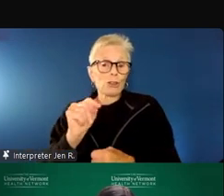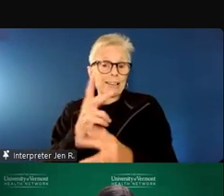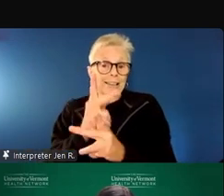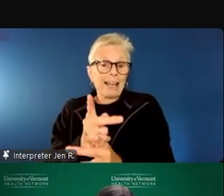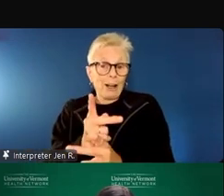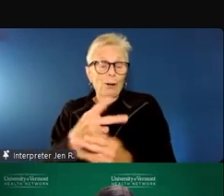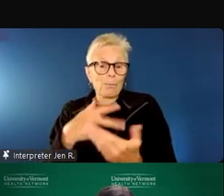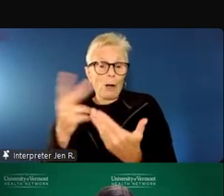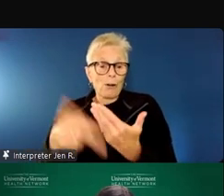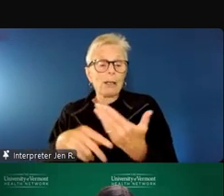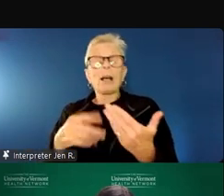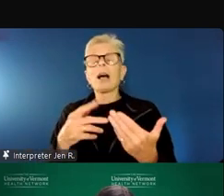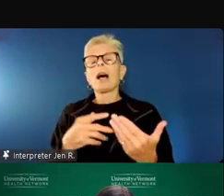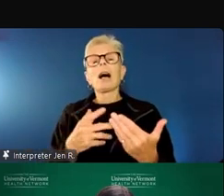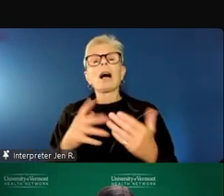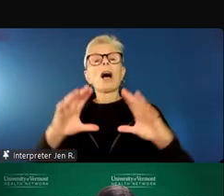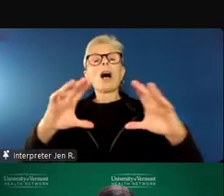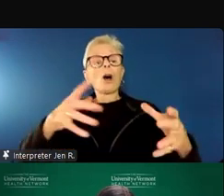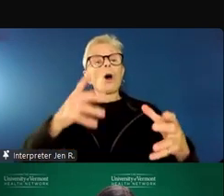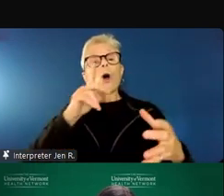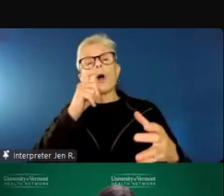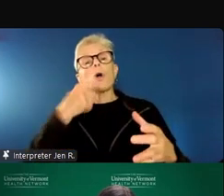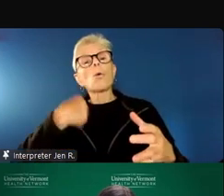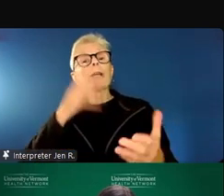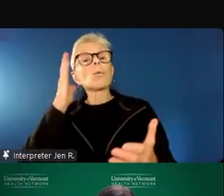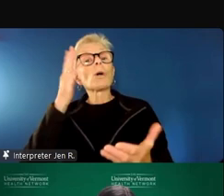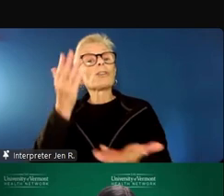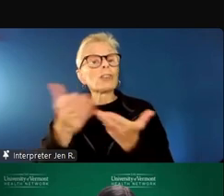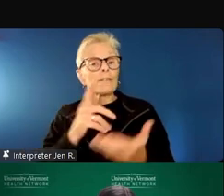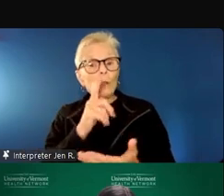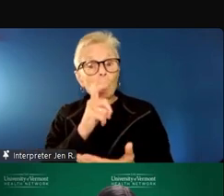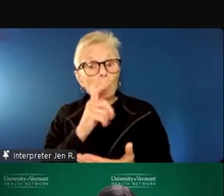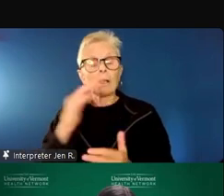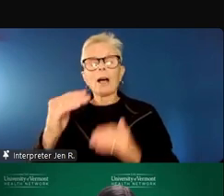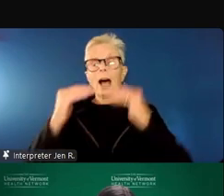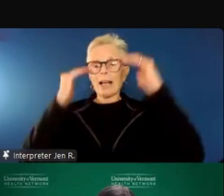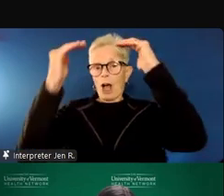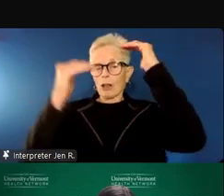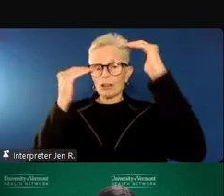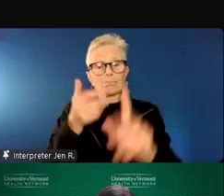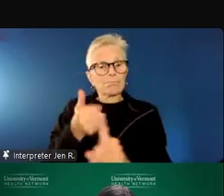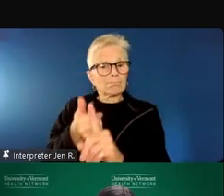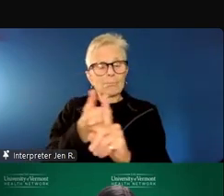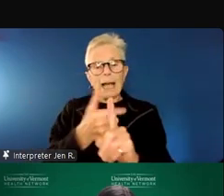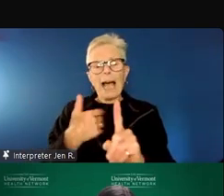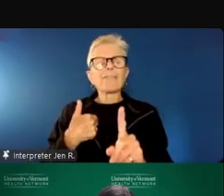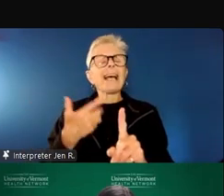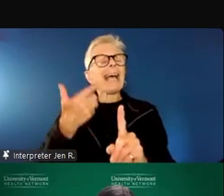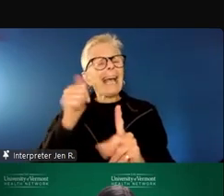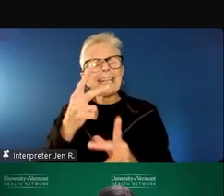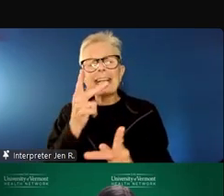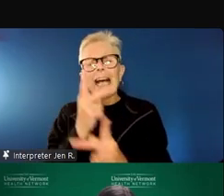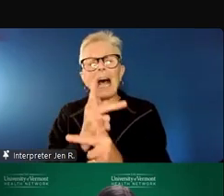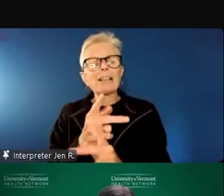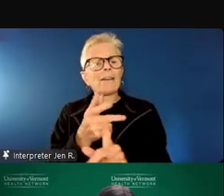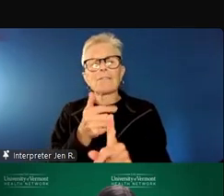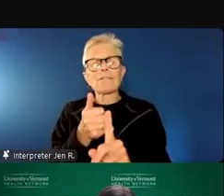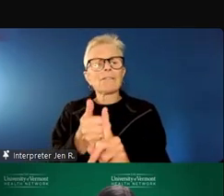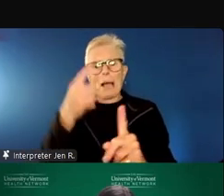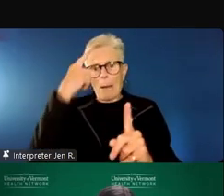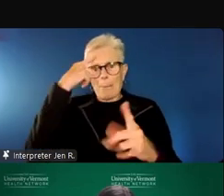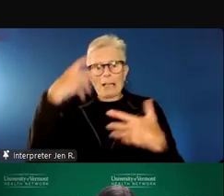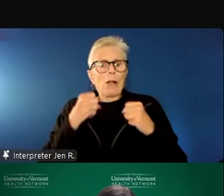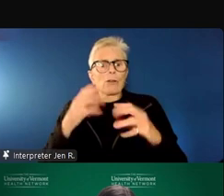The population that the program will serve is adults experiencing any sort of self-defined mental mental health